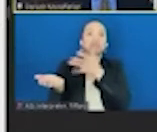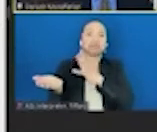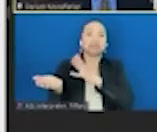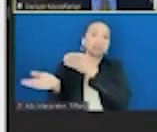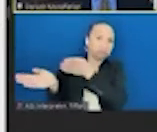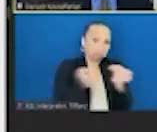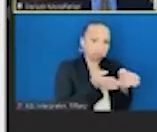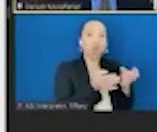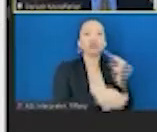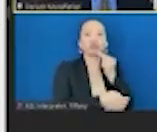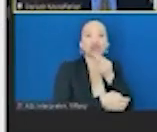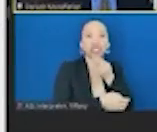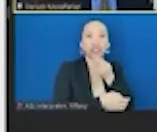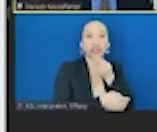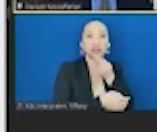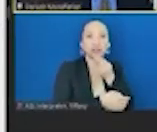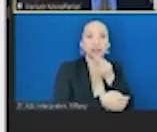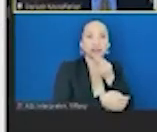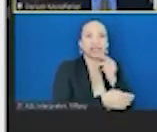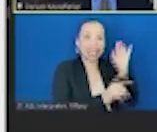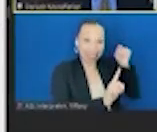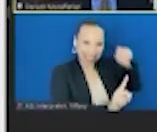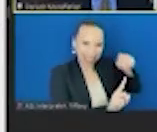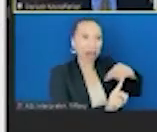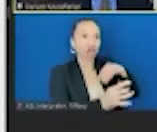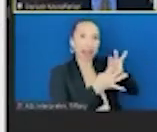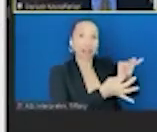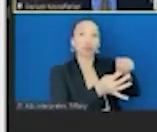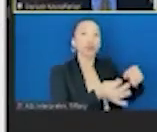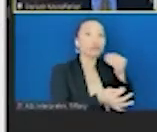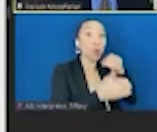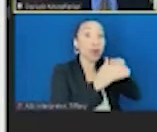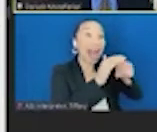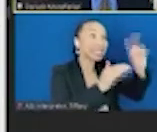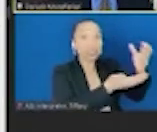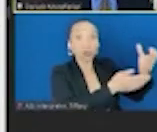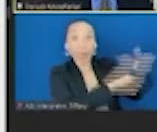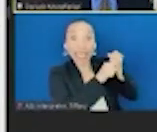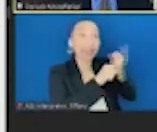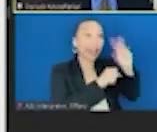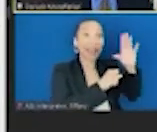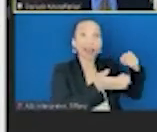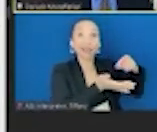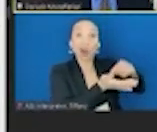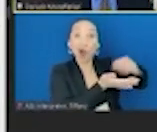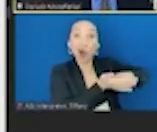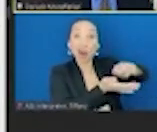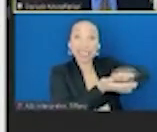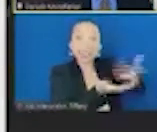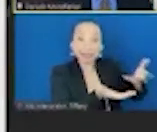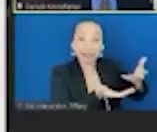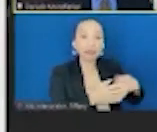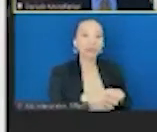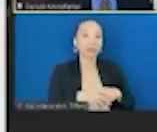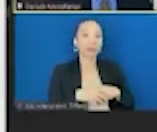security because that addresses food access, affordability, and nutrition. And I'm really delighted by